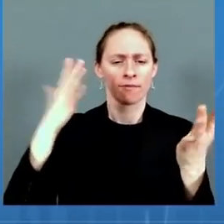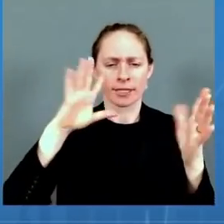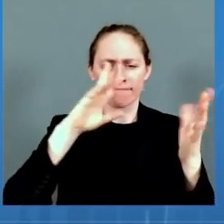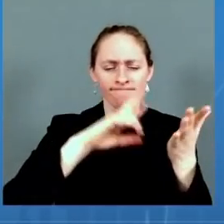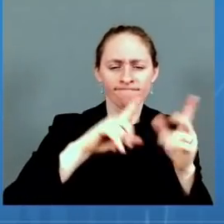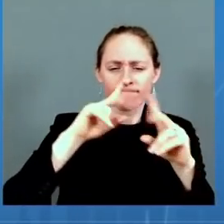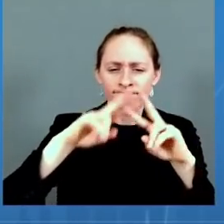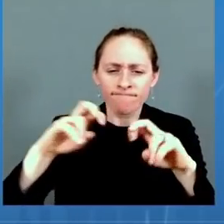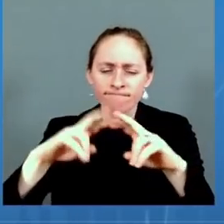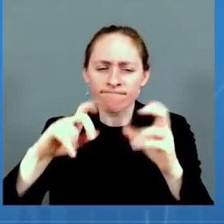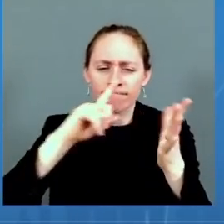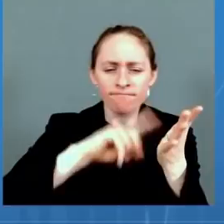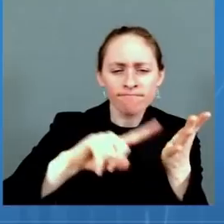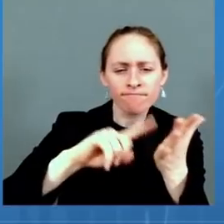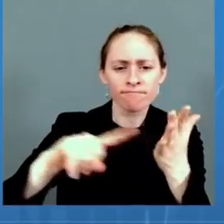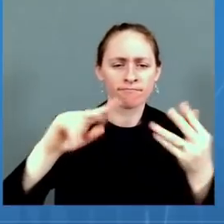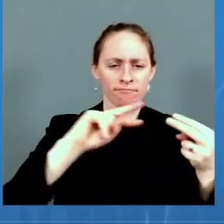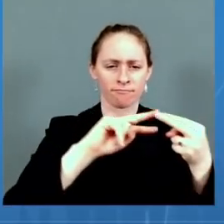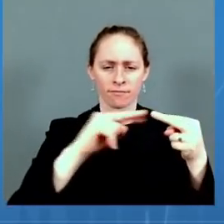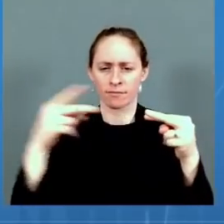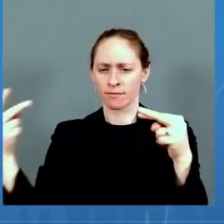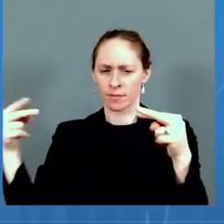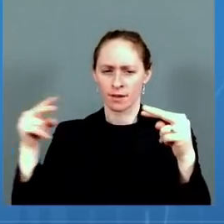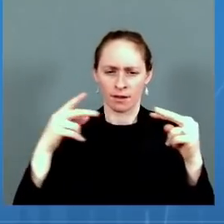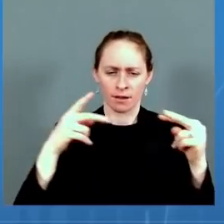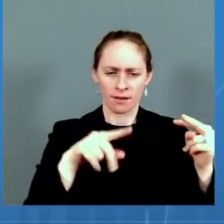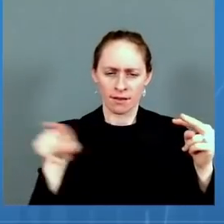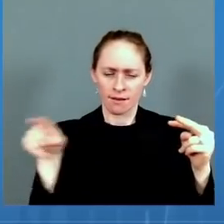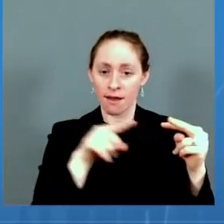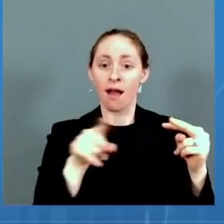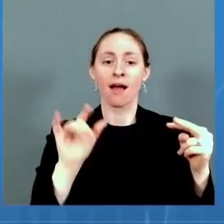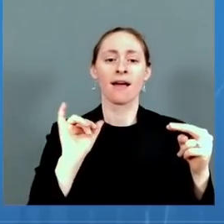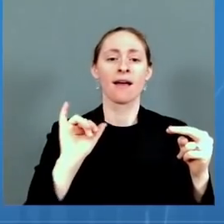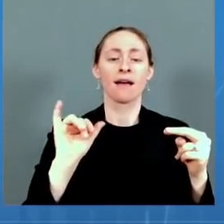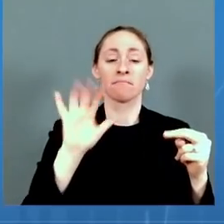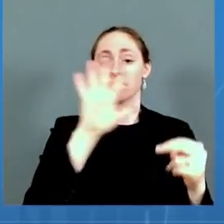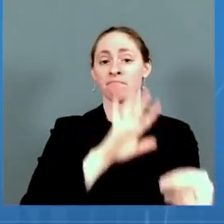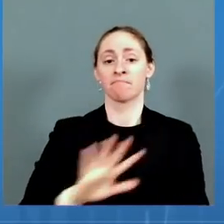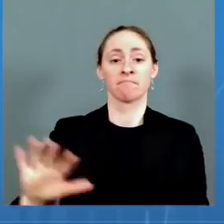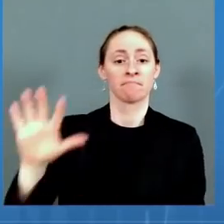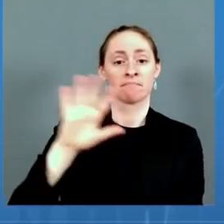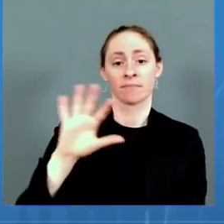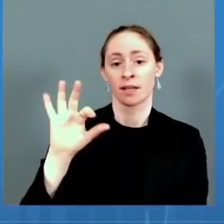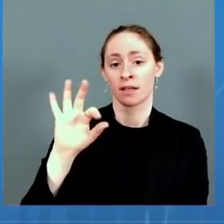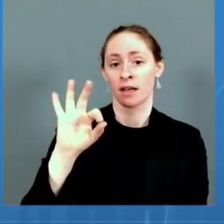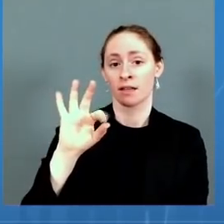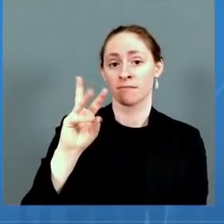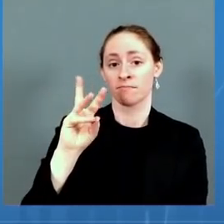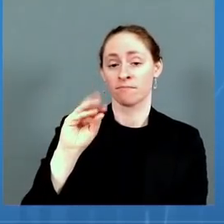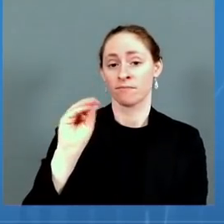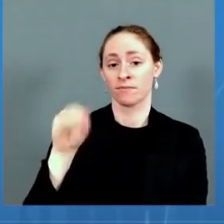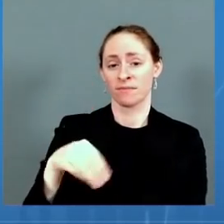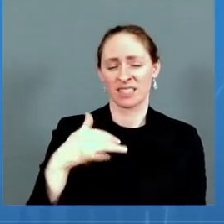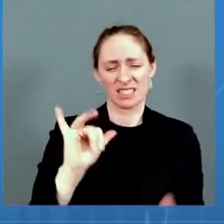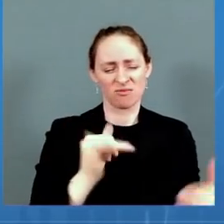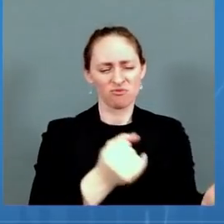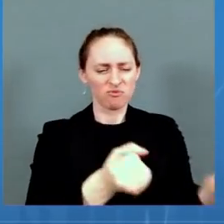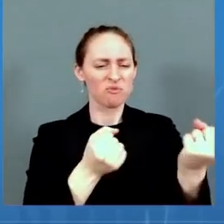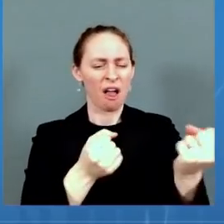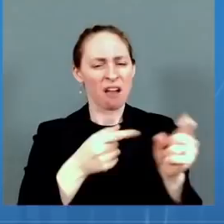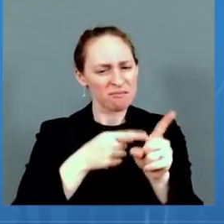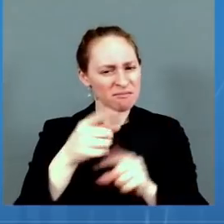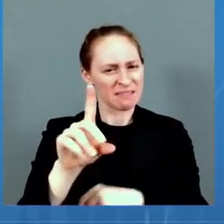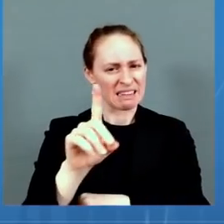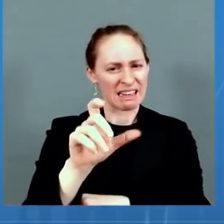96% of cases across the country, the Omicron variant is now estimated to represent about 3%